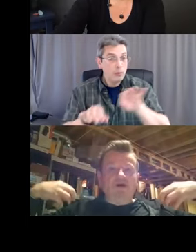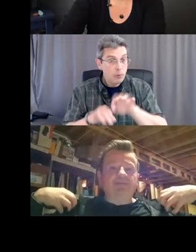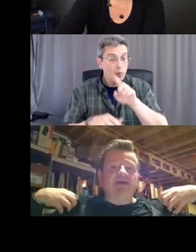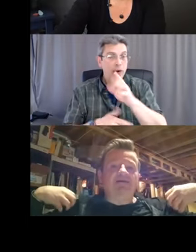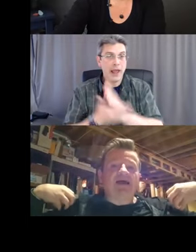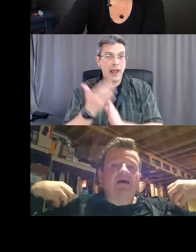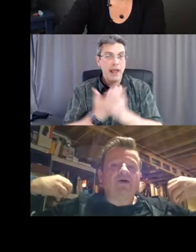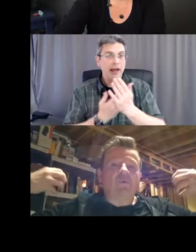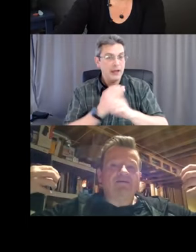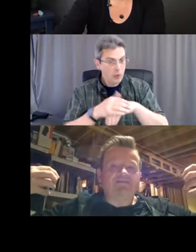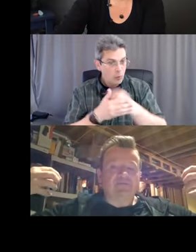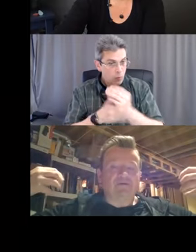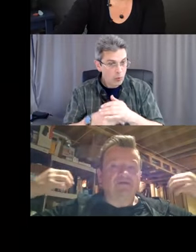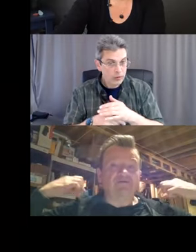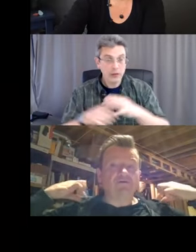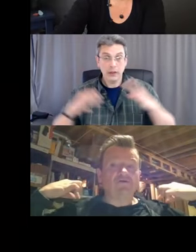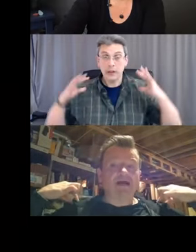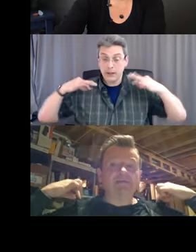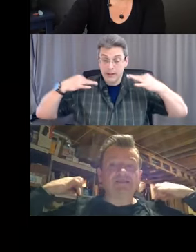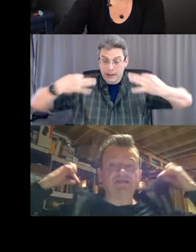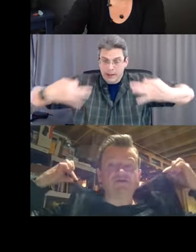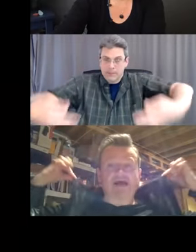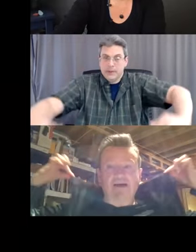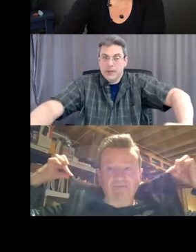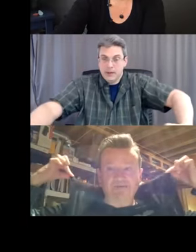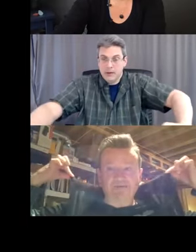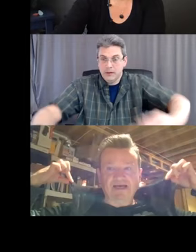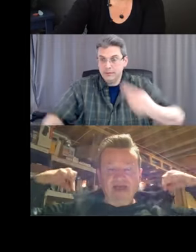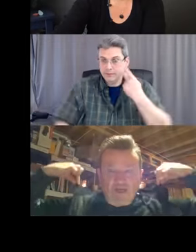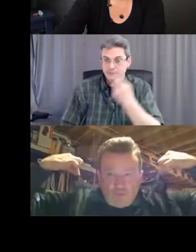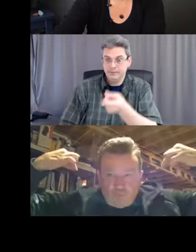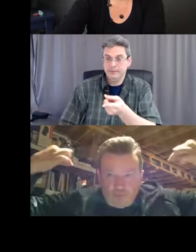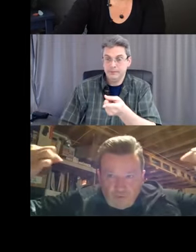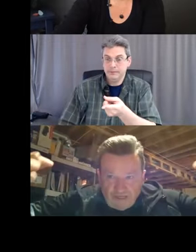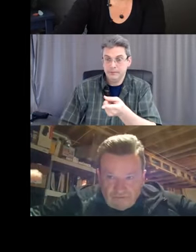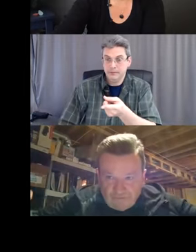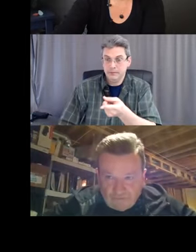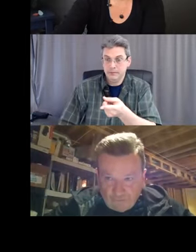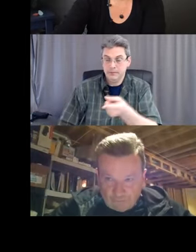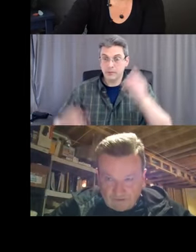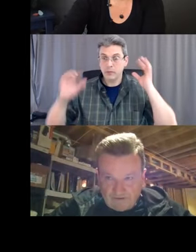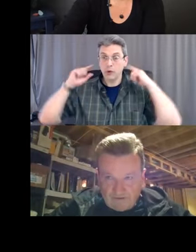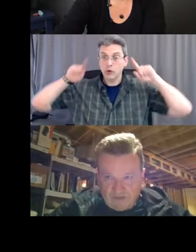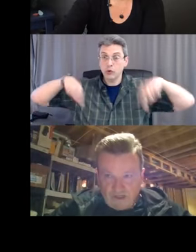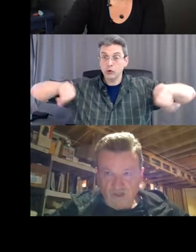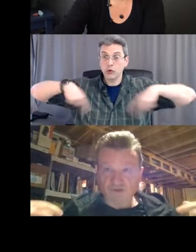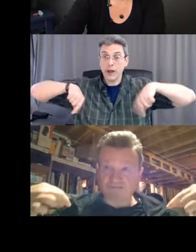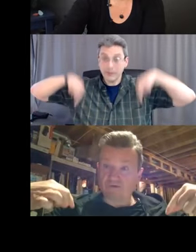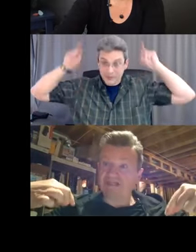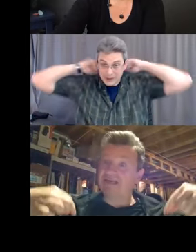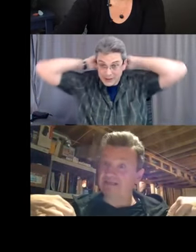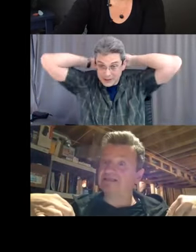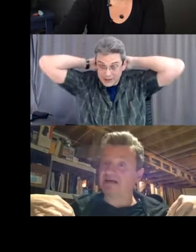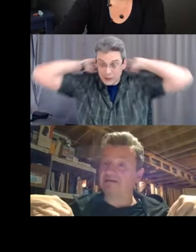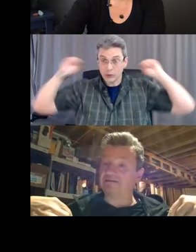You want to peel the gown away from you. So if you grab the straps and you pull it forward, you're